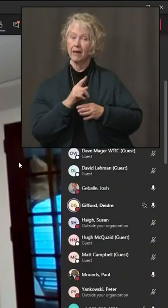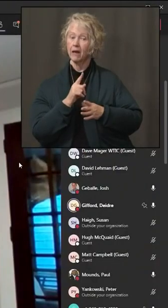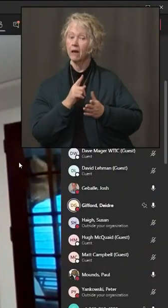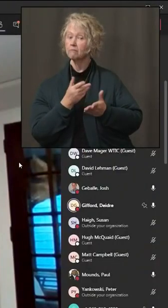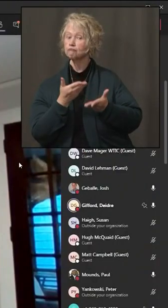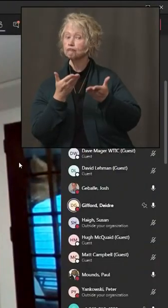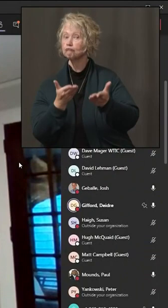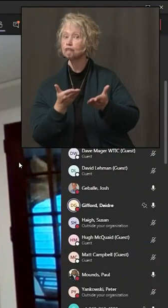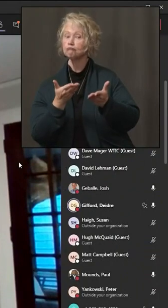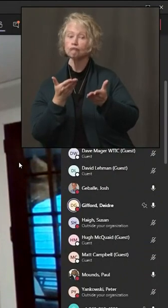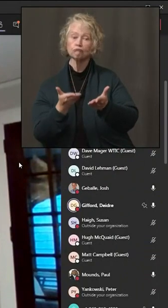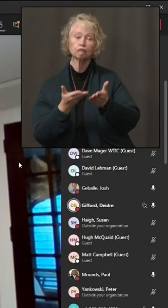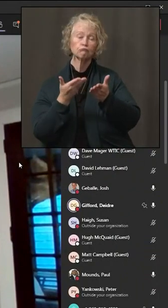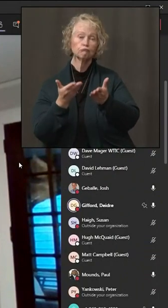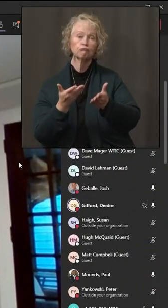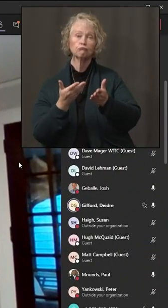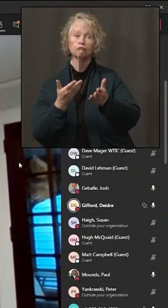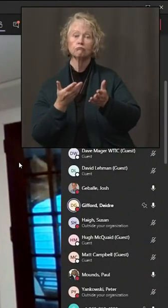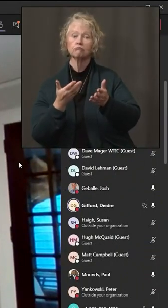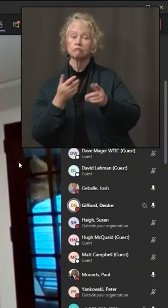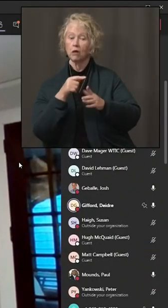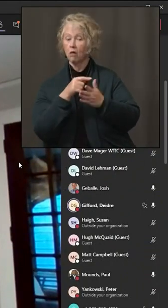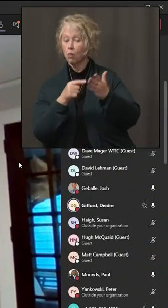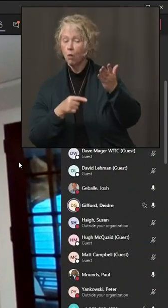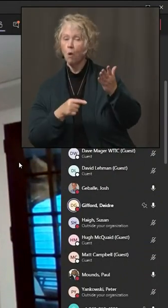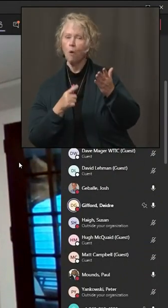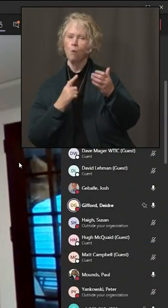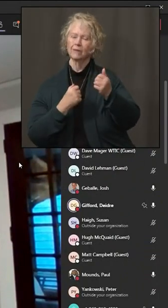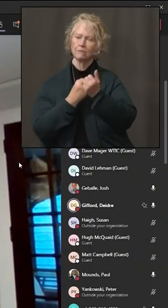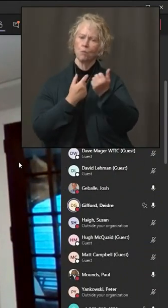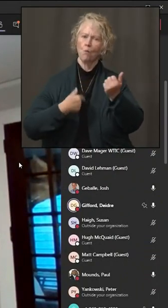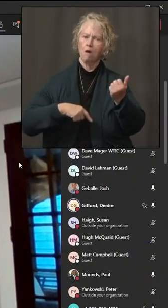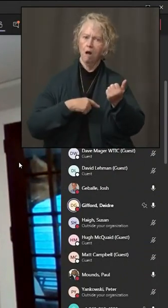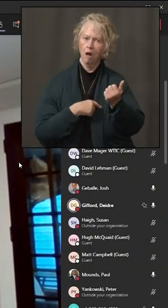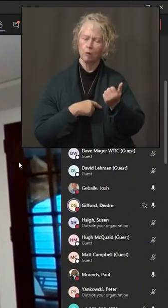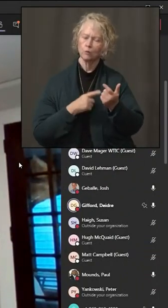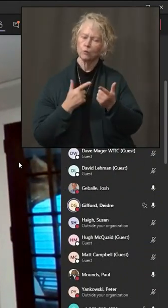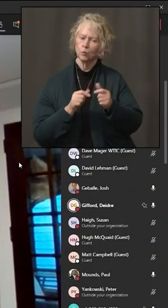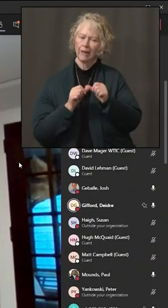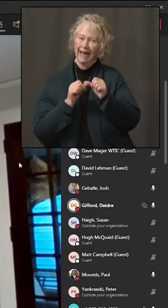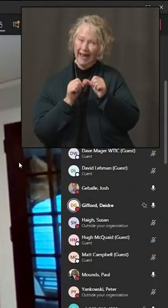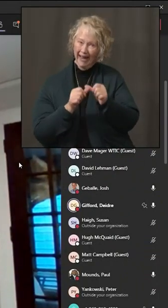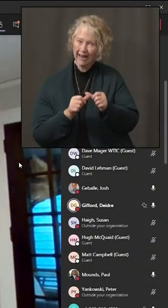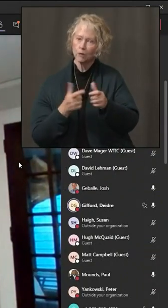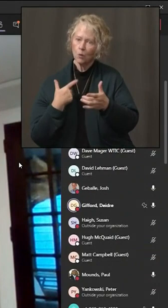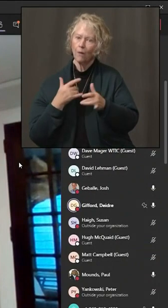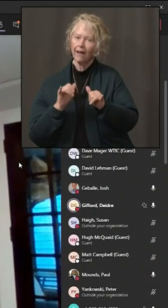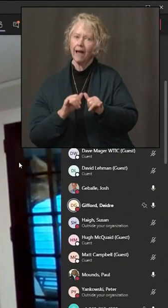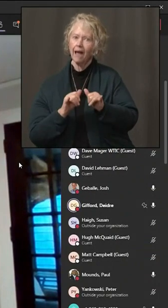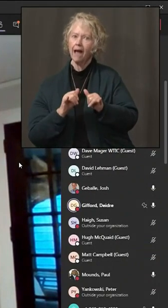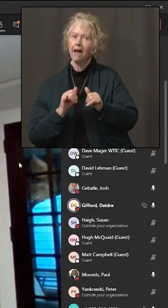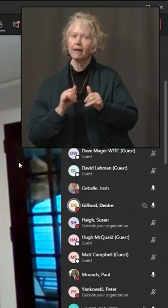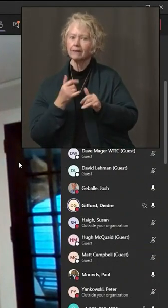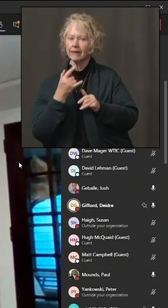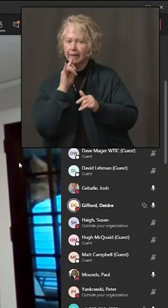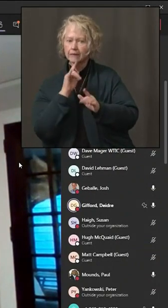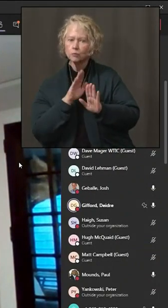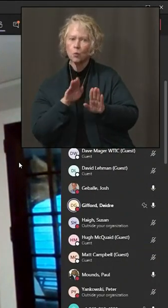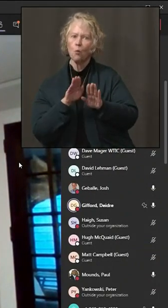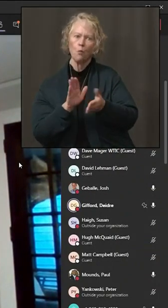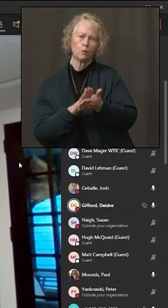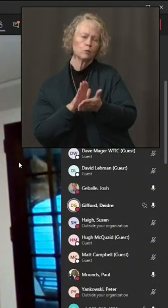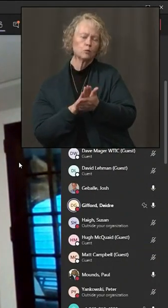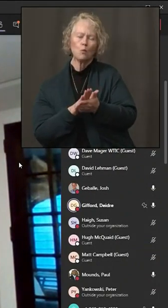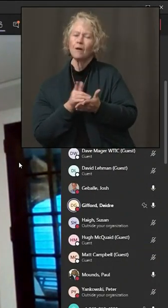are designed to support us to be able to continue to have in-person learning because it's so critical for